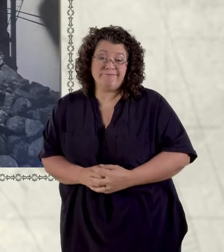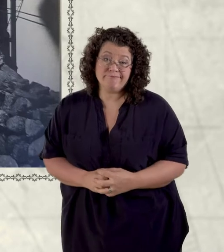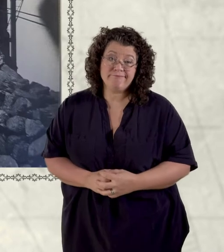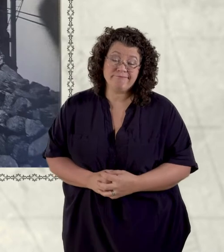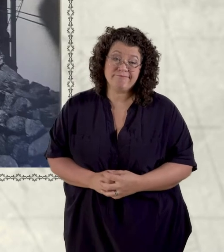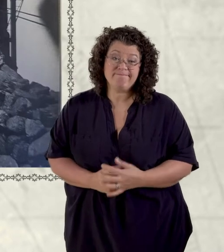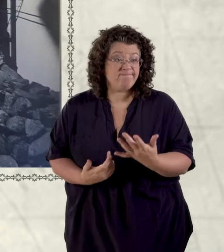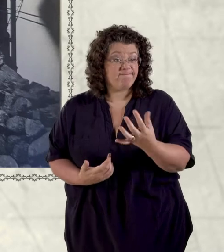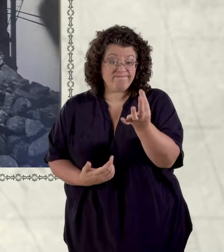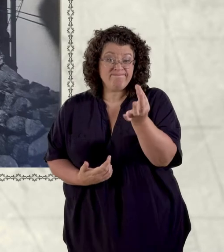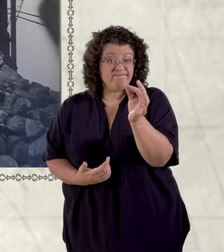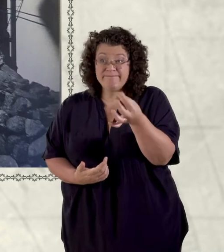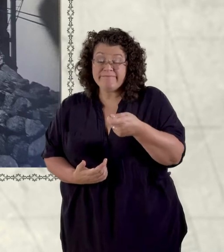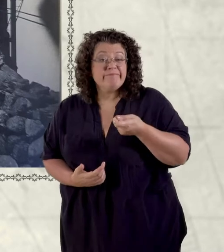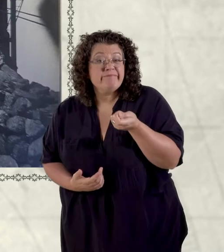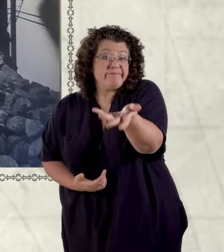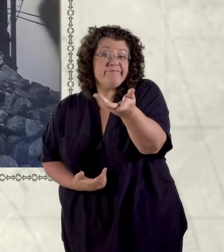you might as well have that